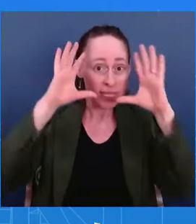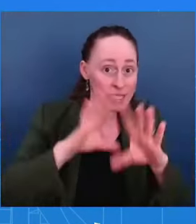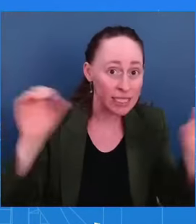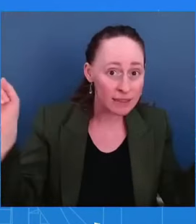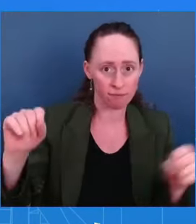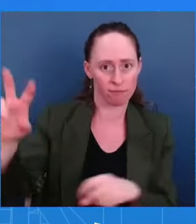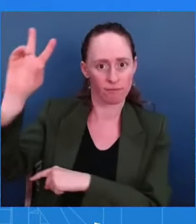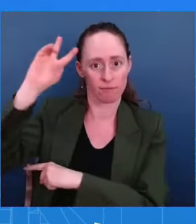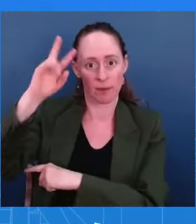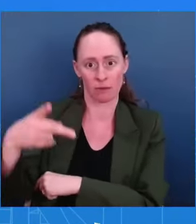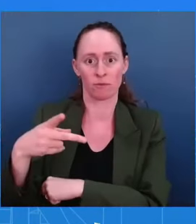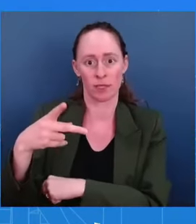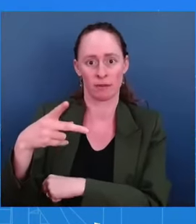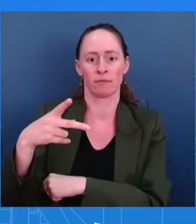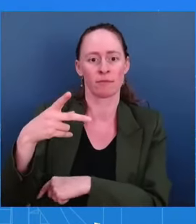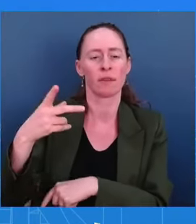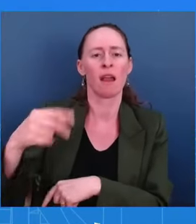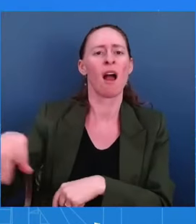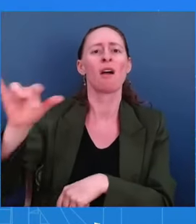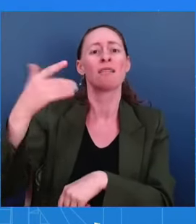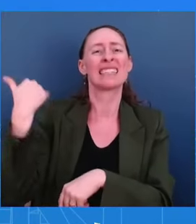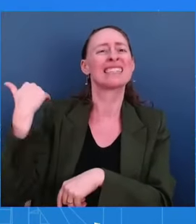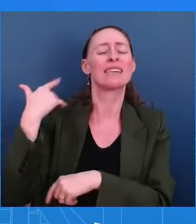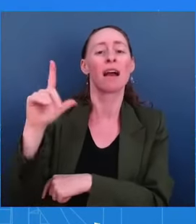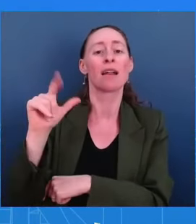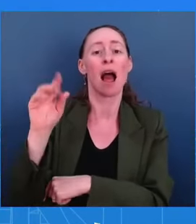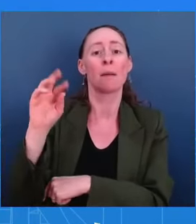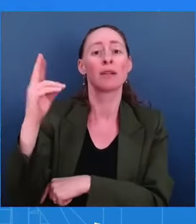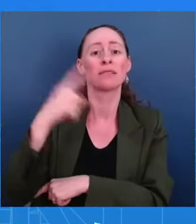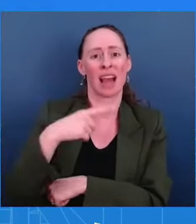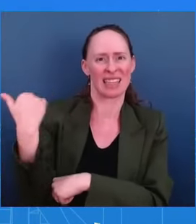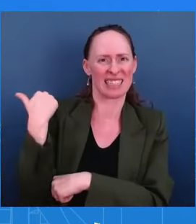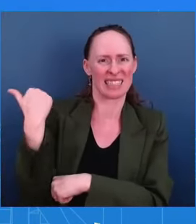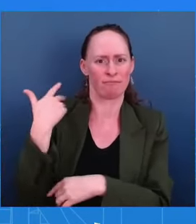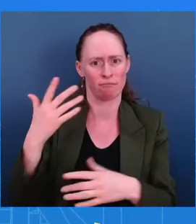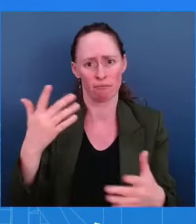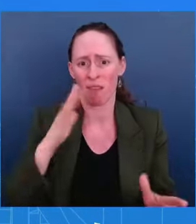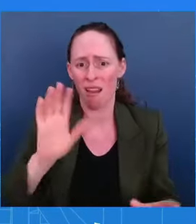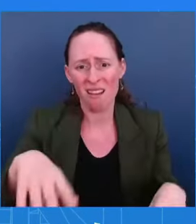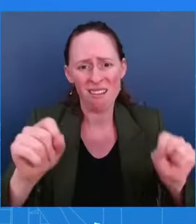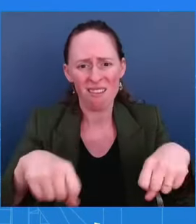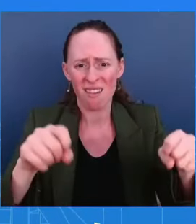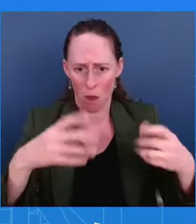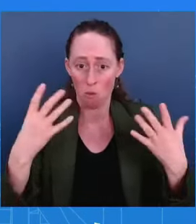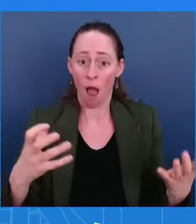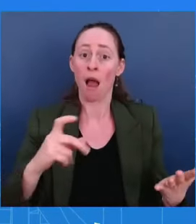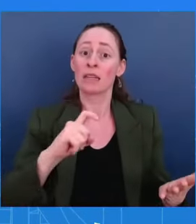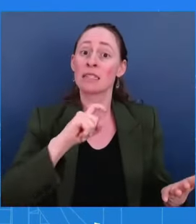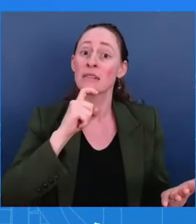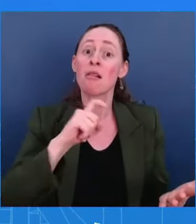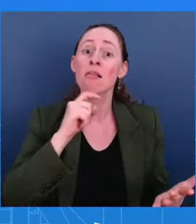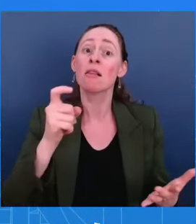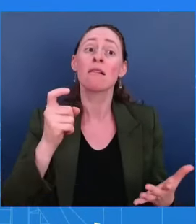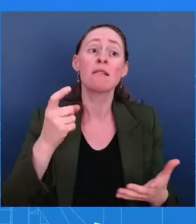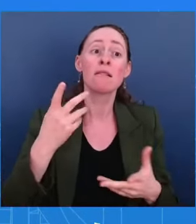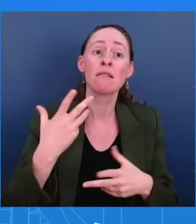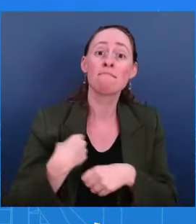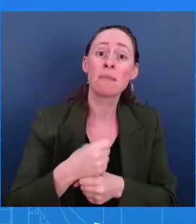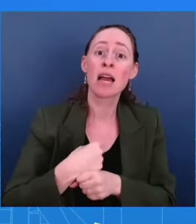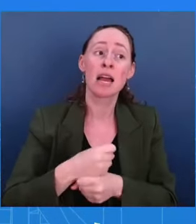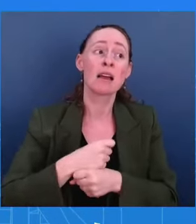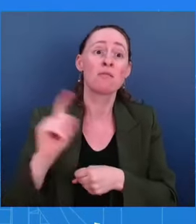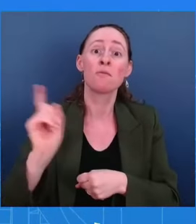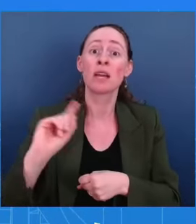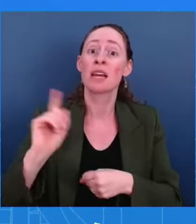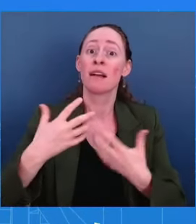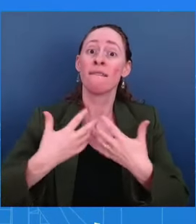are committed to ensuring steel is made in America. That's what the President said. And making sure that UNI's